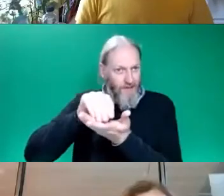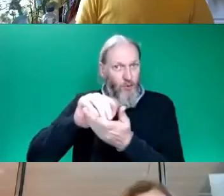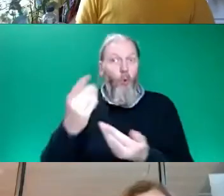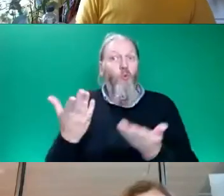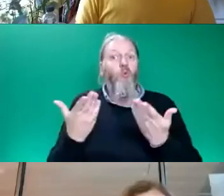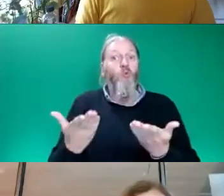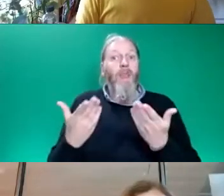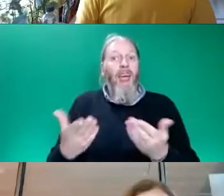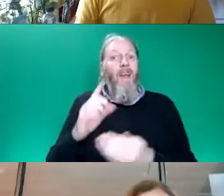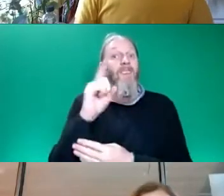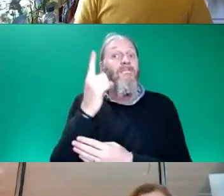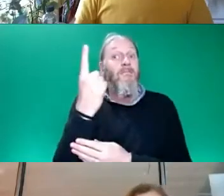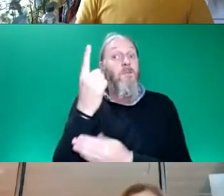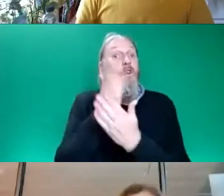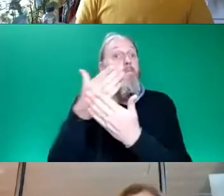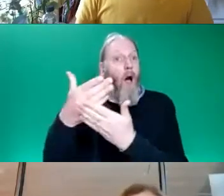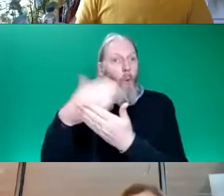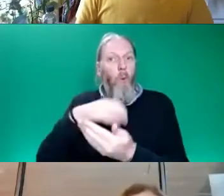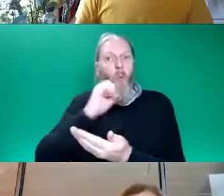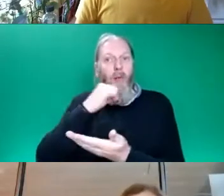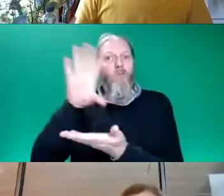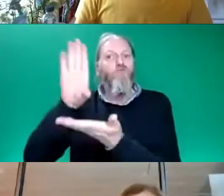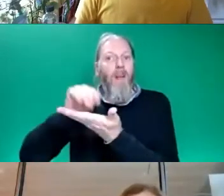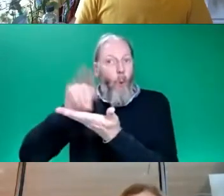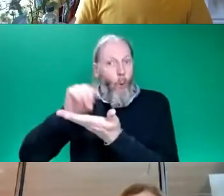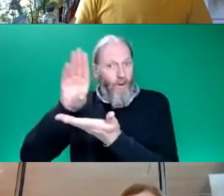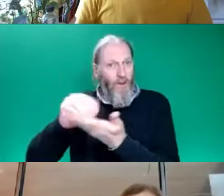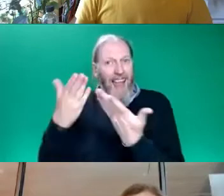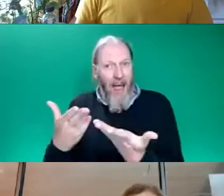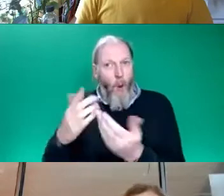but we won't be recording the workshop.